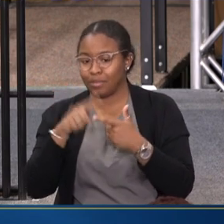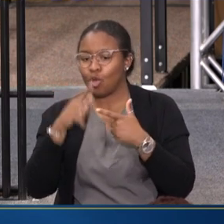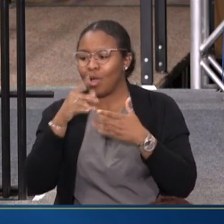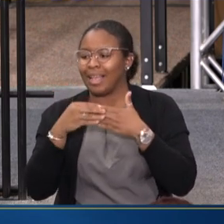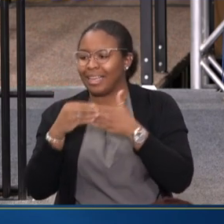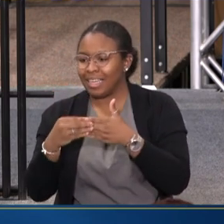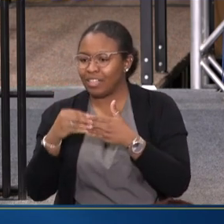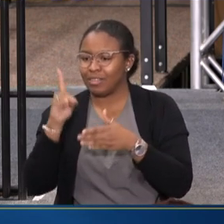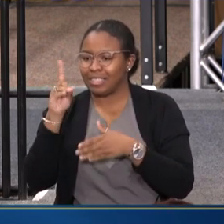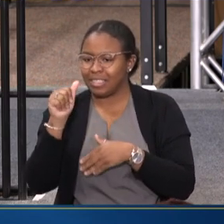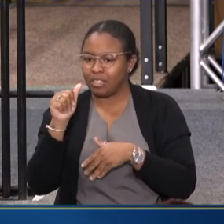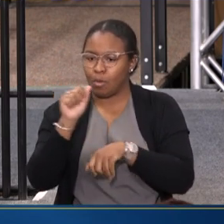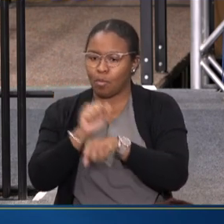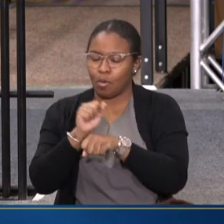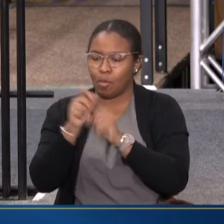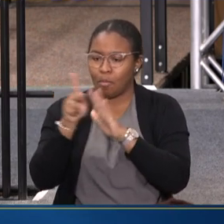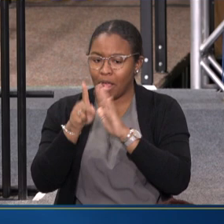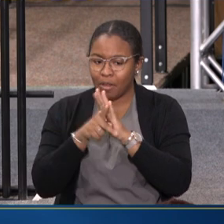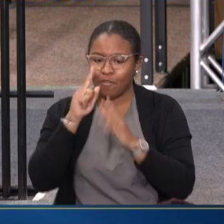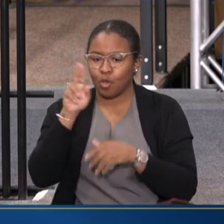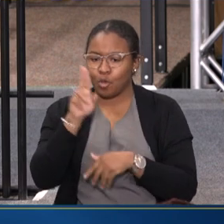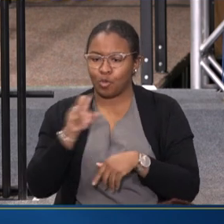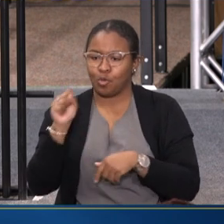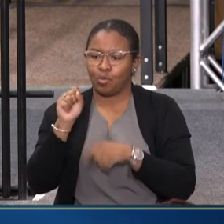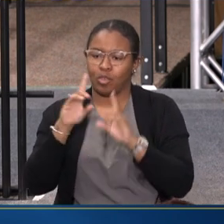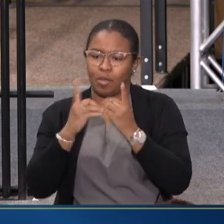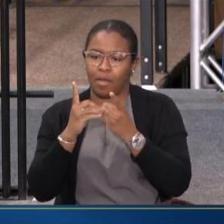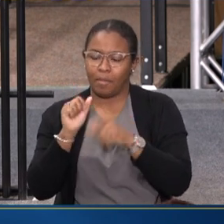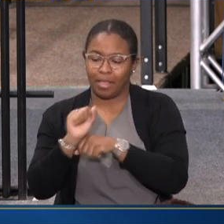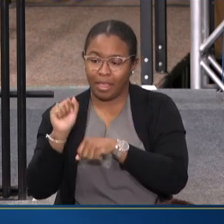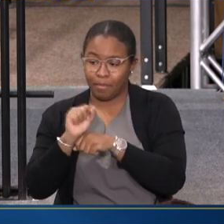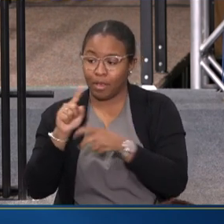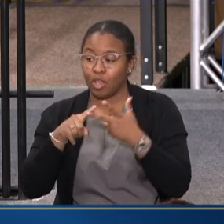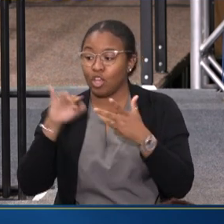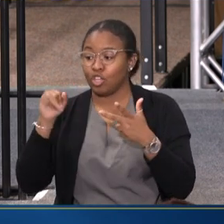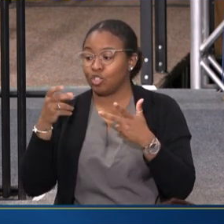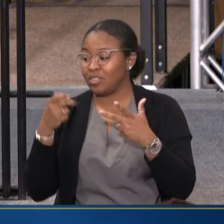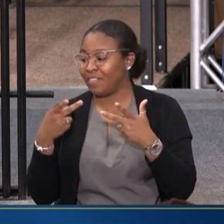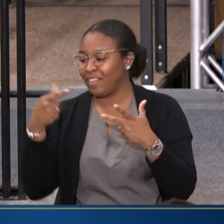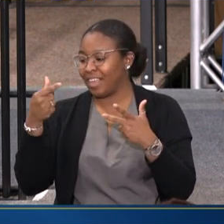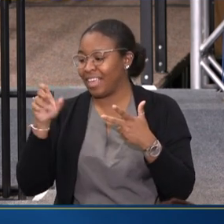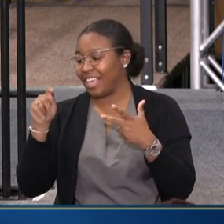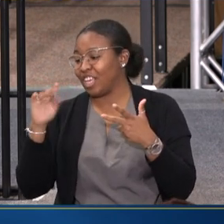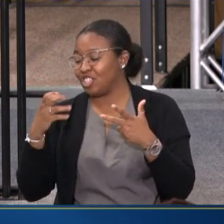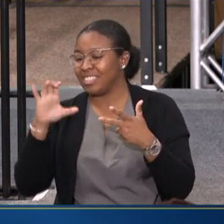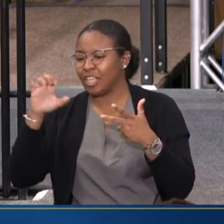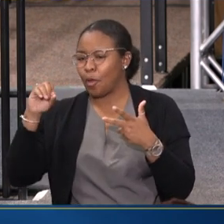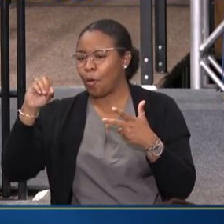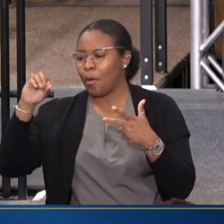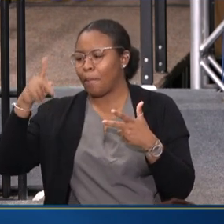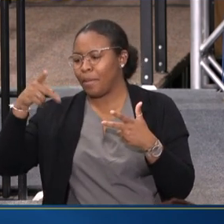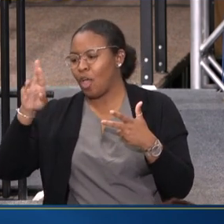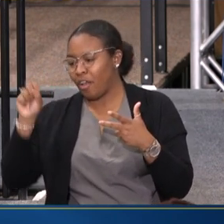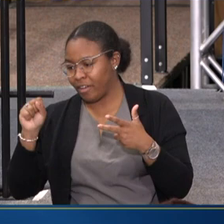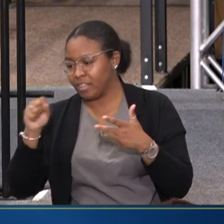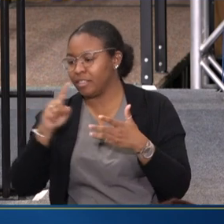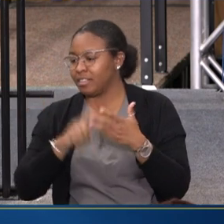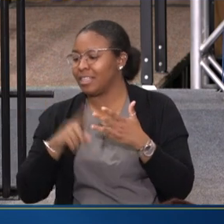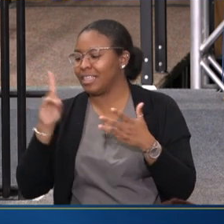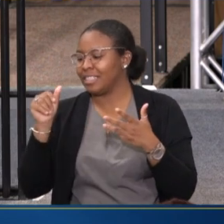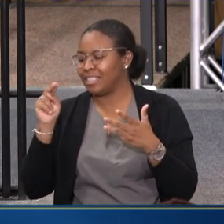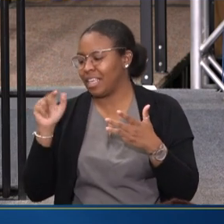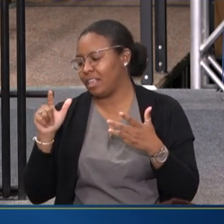DISABILITY EMPLOYMENT POLICY AT THE U.S. DEPARTMENT OF LABOR, JOSEPH GETCH, THE CEO OF PRS, AND DANIEL